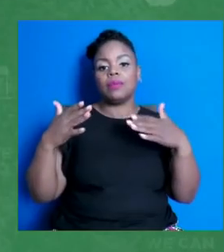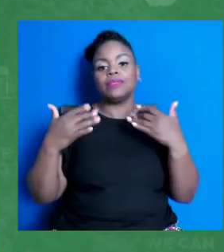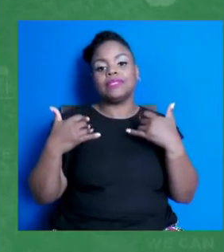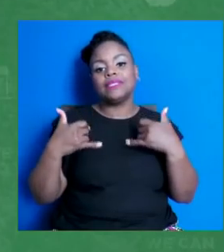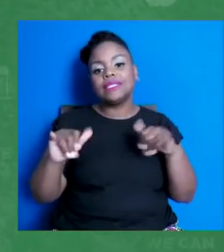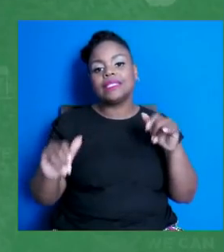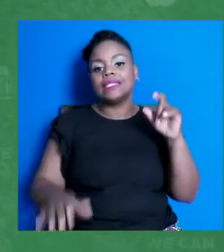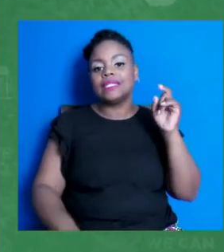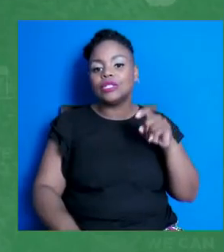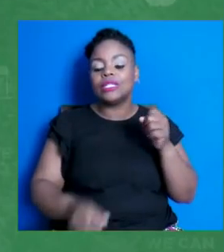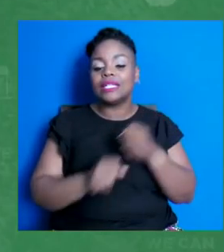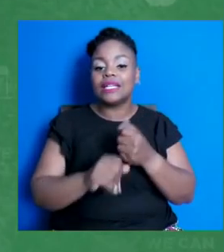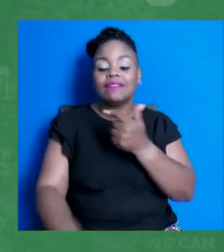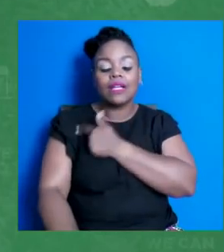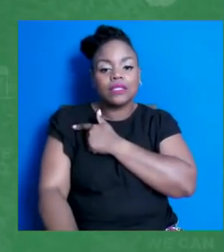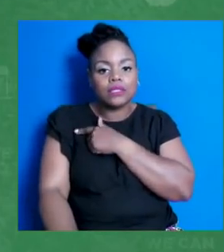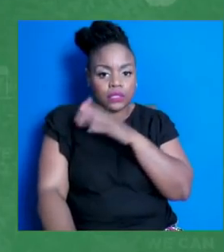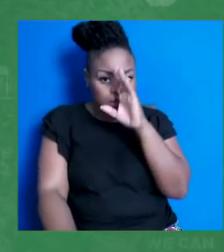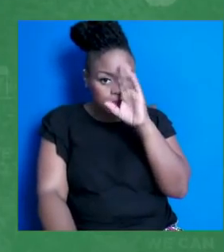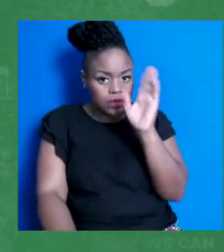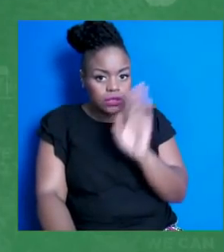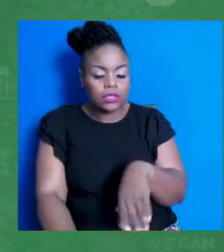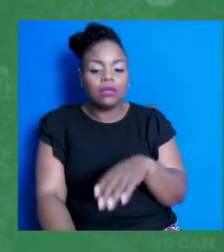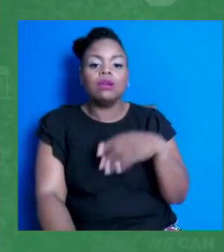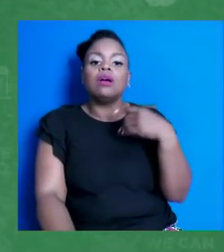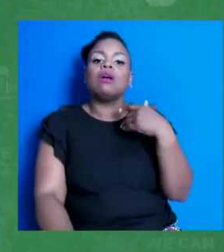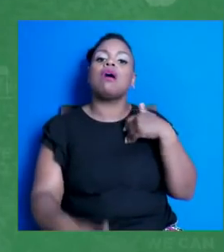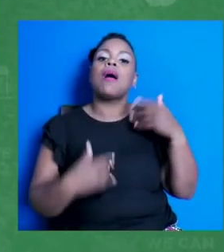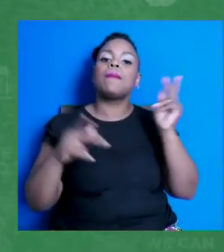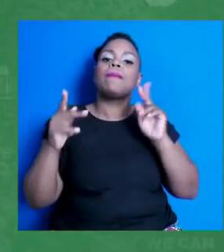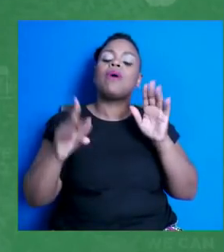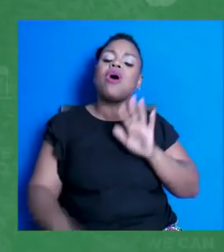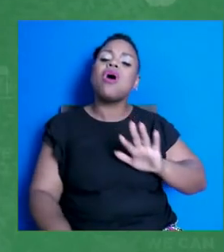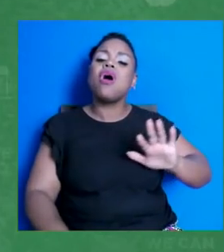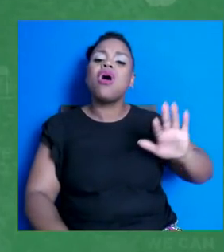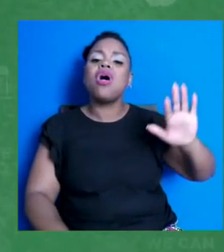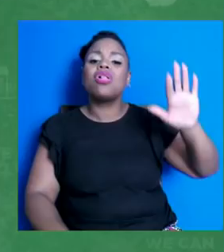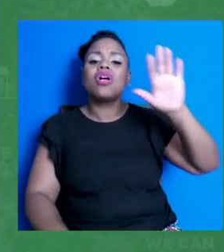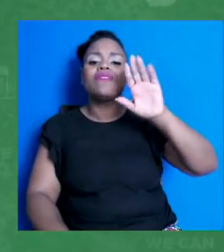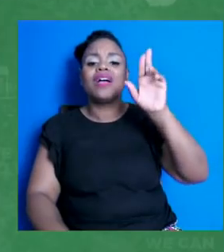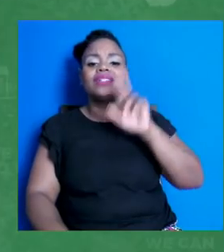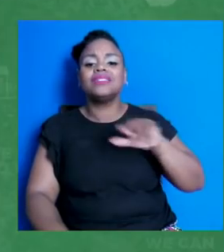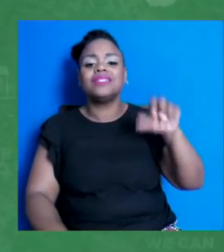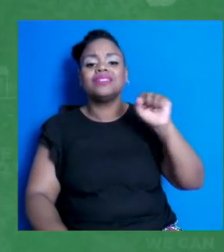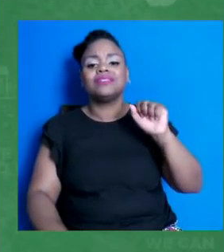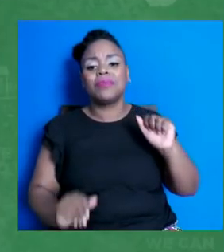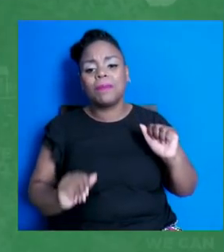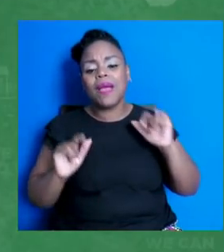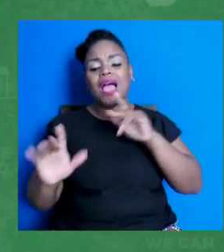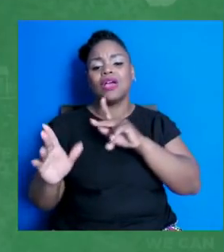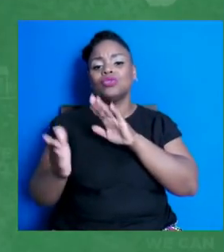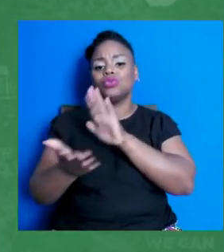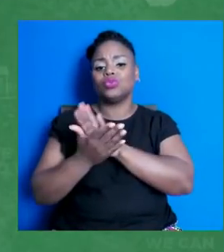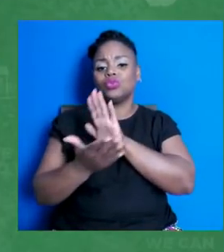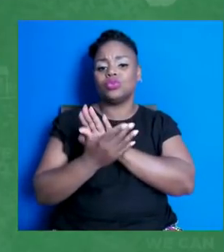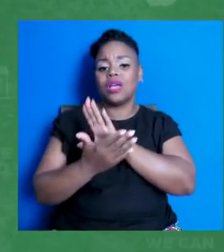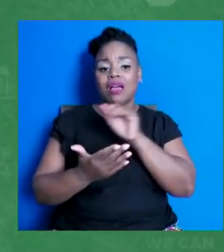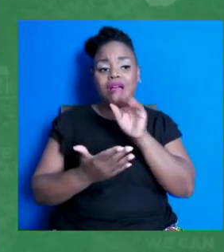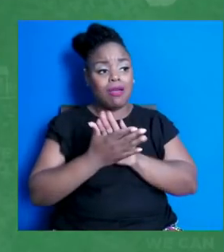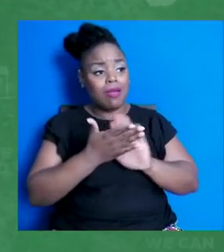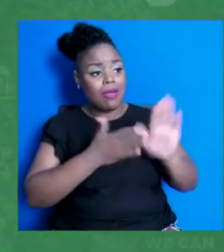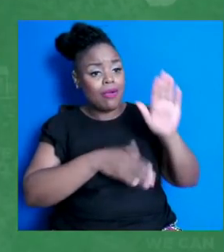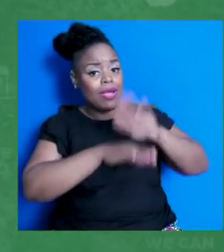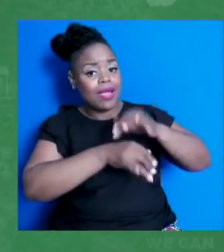And as young people all over the country head back to school and campus over the coming weeks, we have to put a special